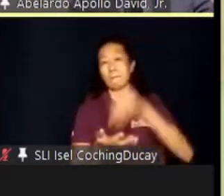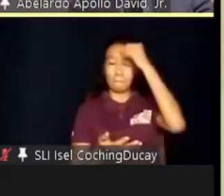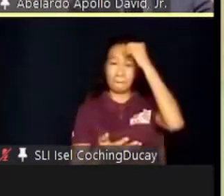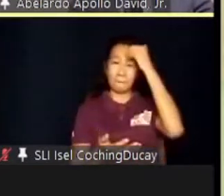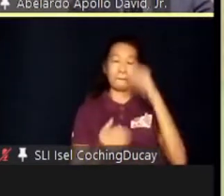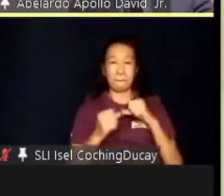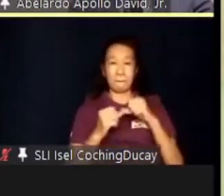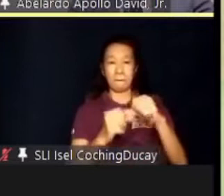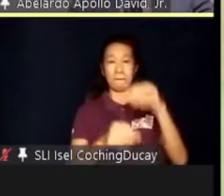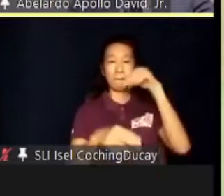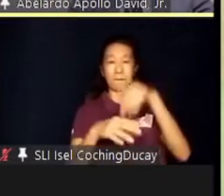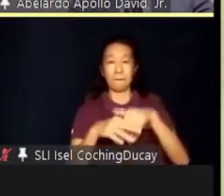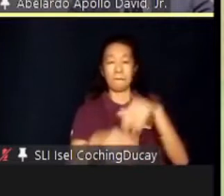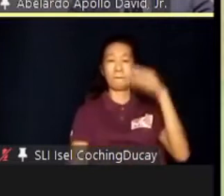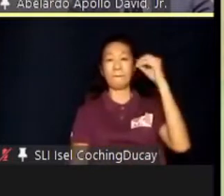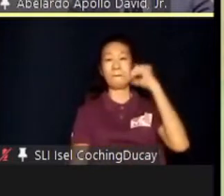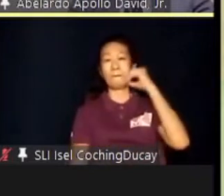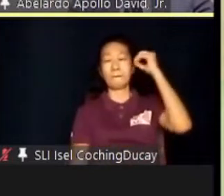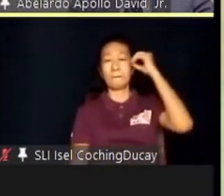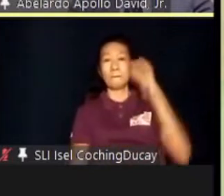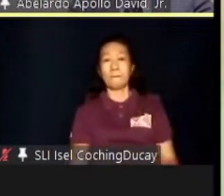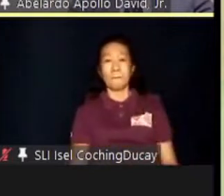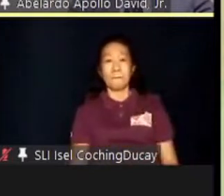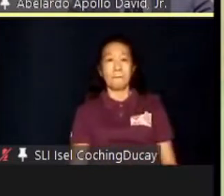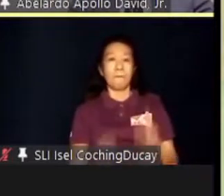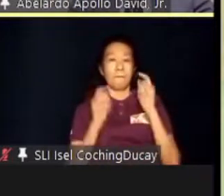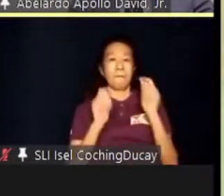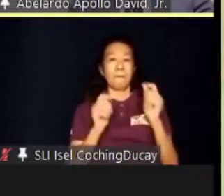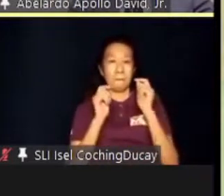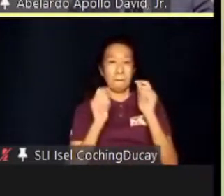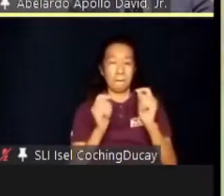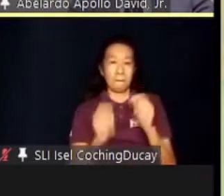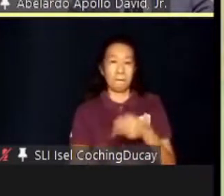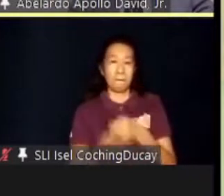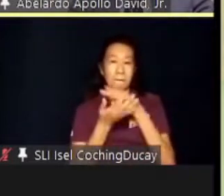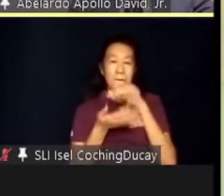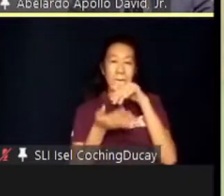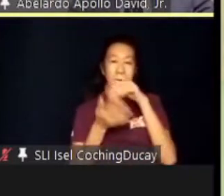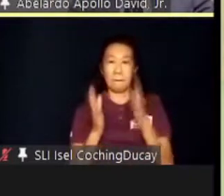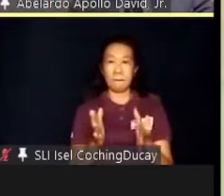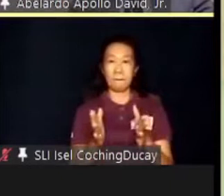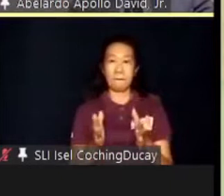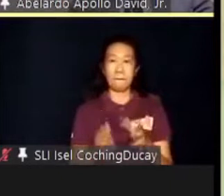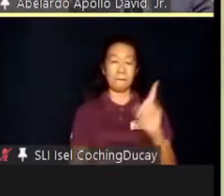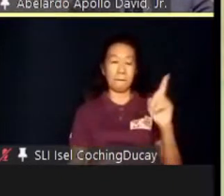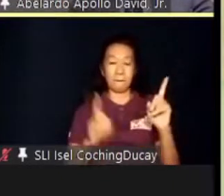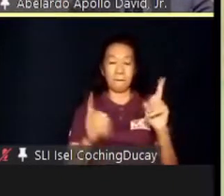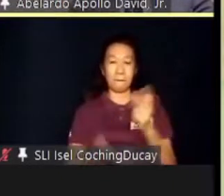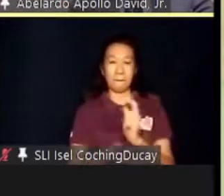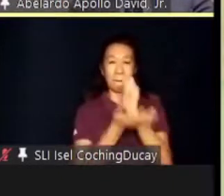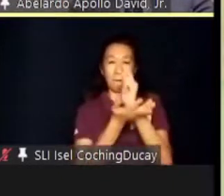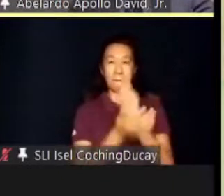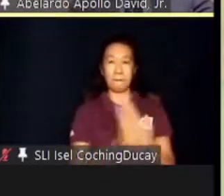out at home. Group tutorials are offered to help students who initially receive one-on-one therapy to